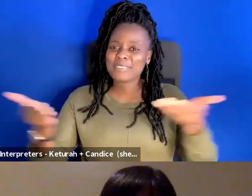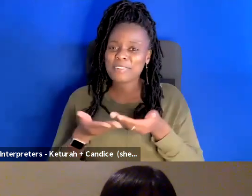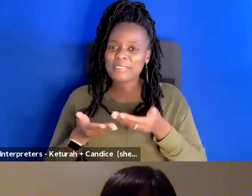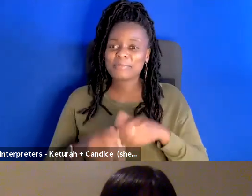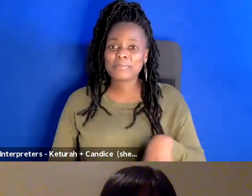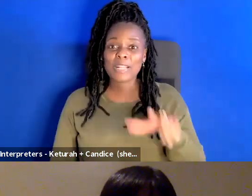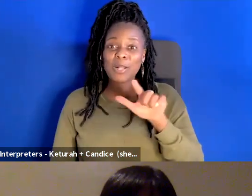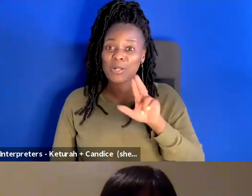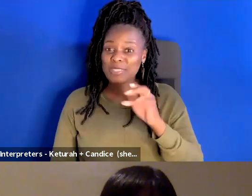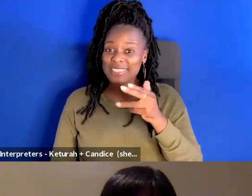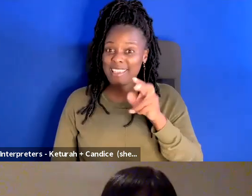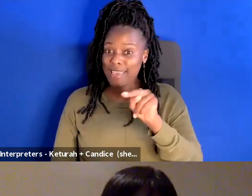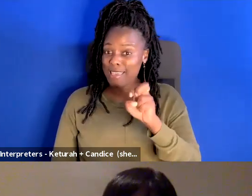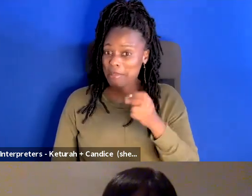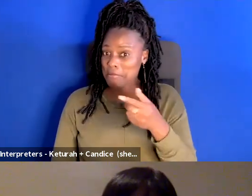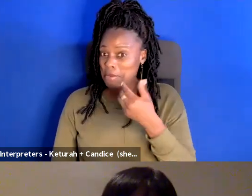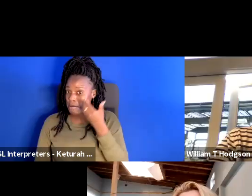Lucianne, do I know you?